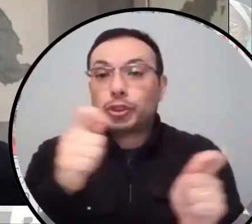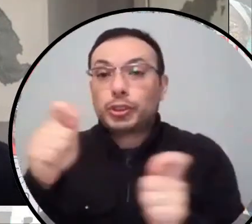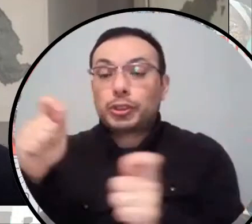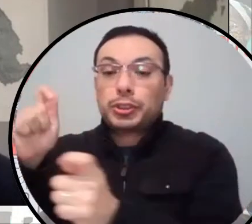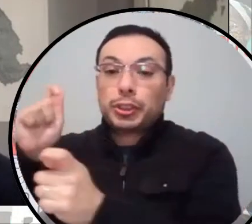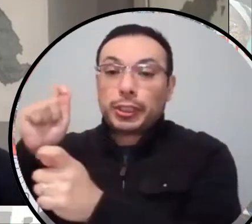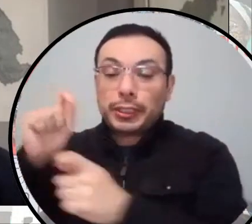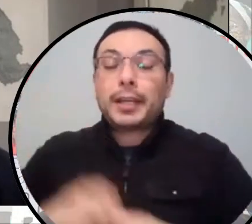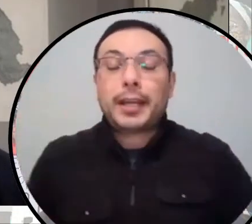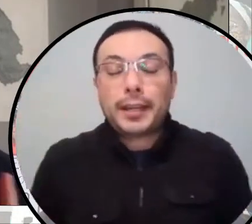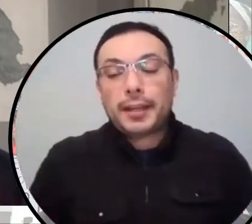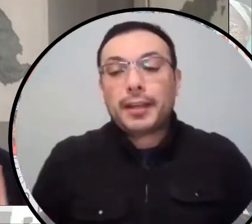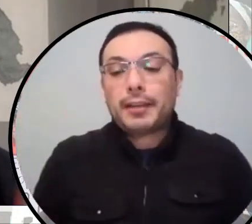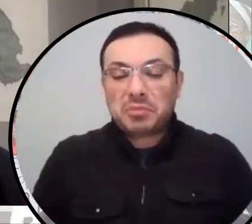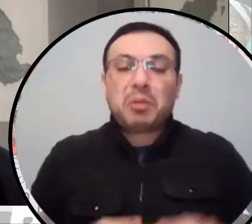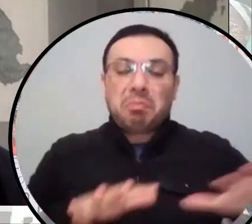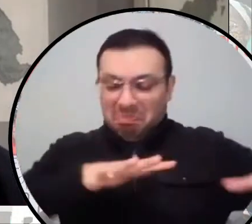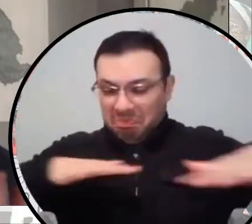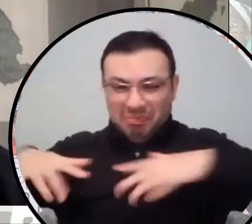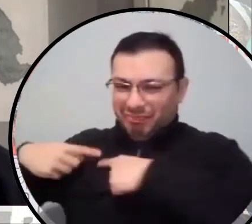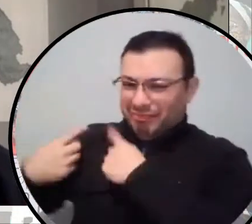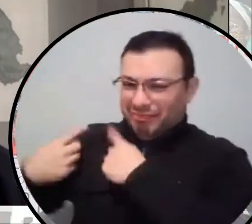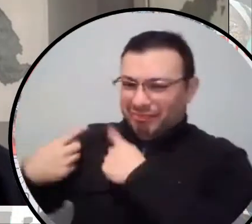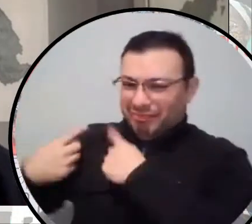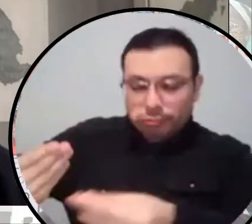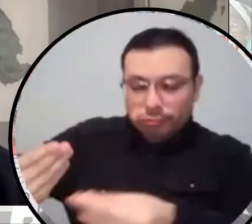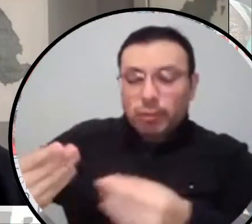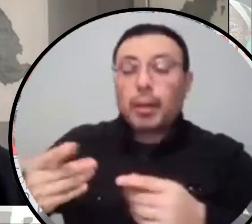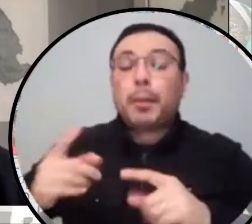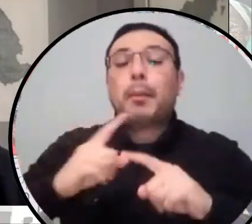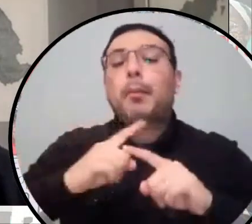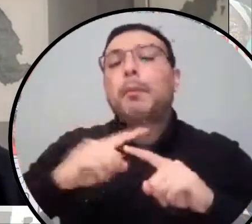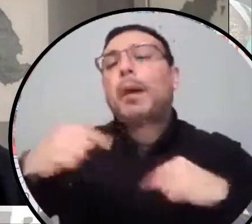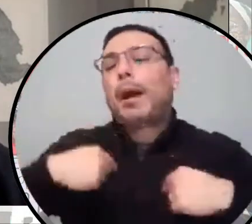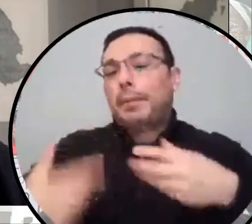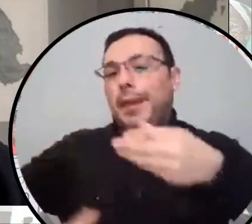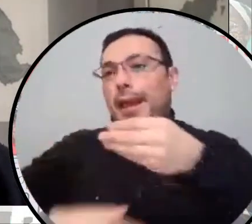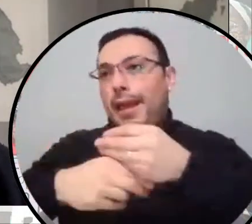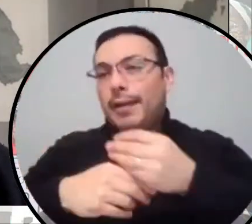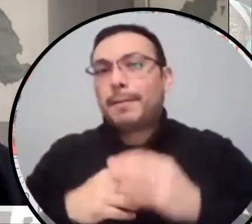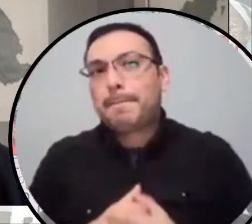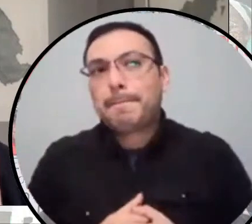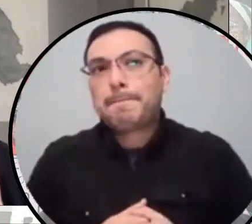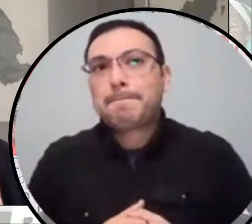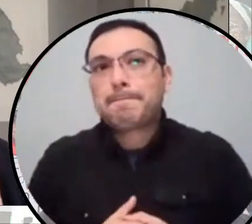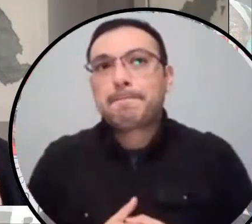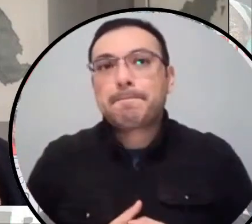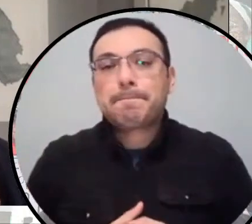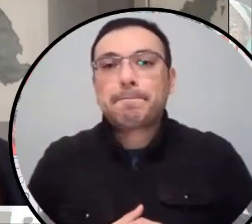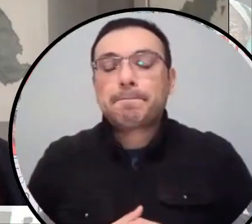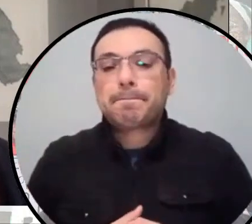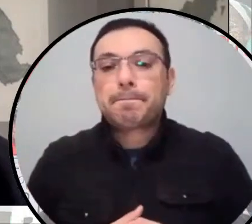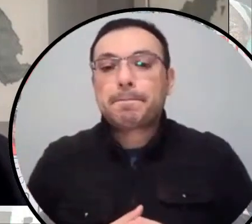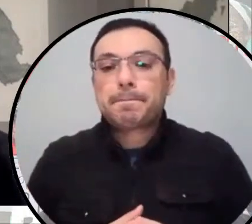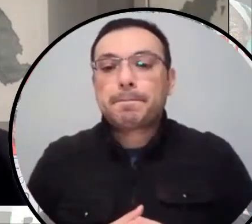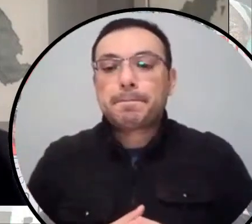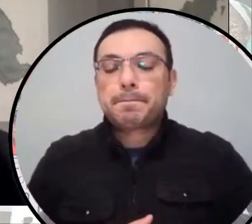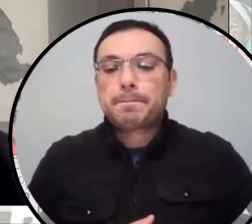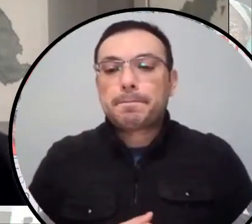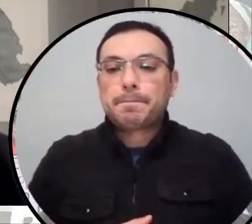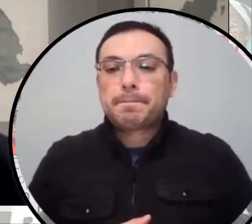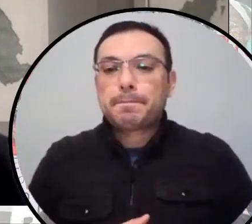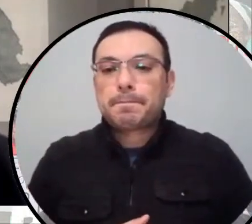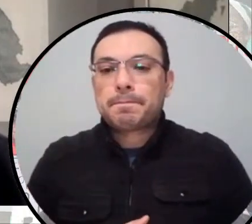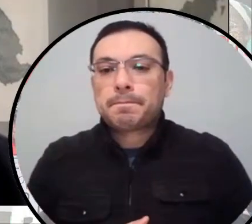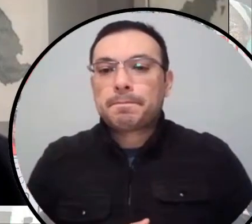could just go on about this picture forever. Um, but there's something about, um, how I, you know,